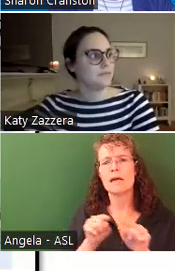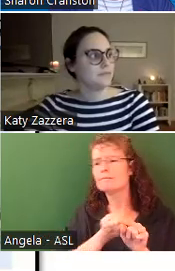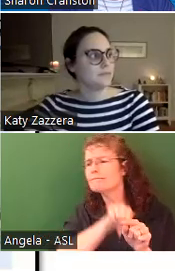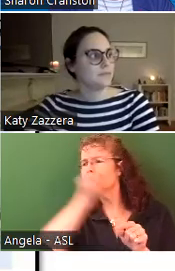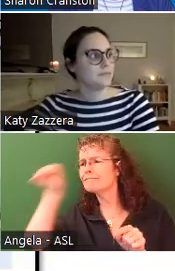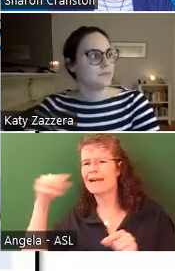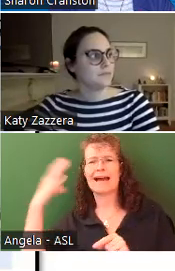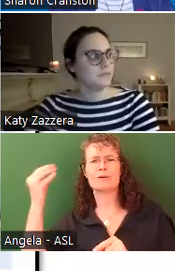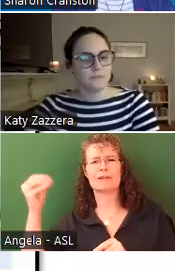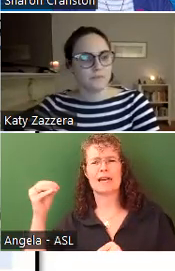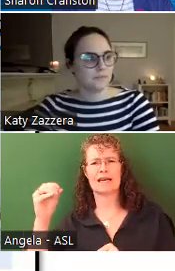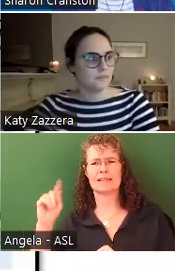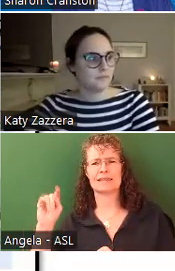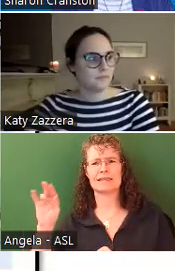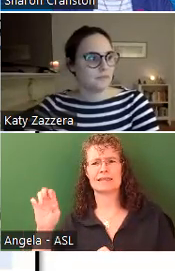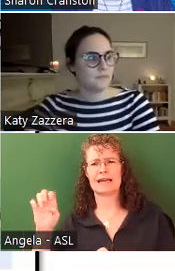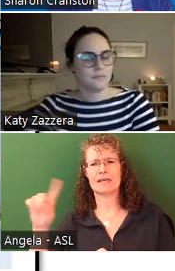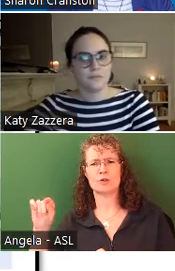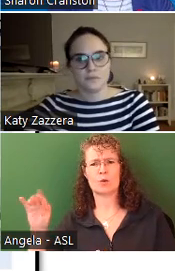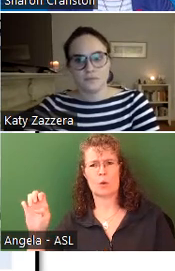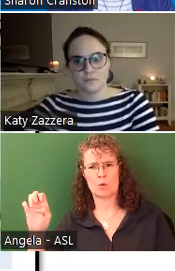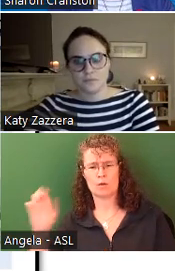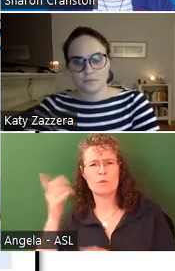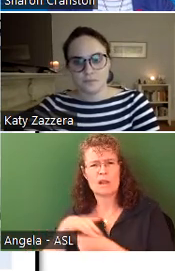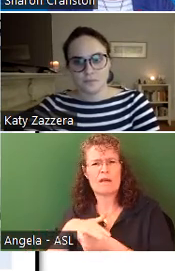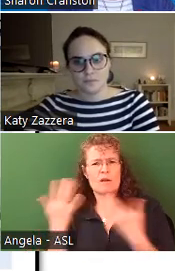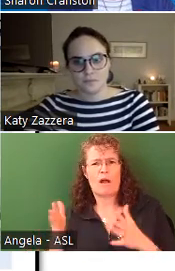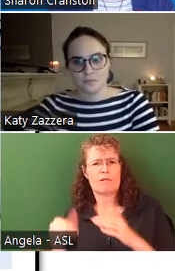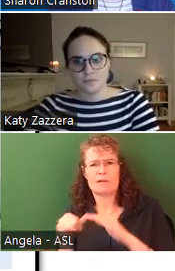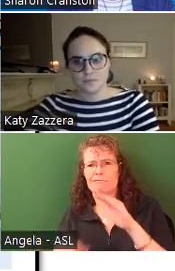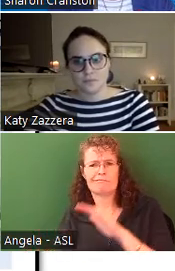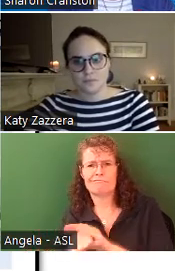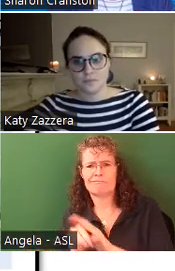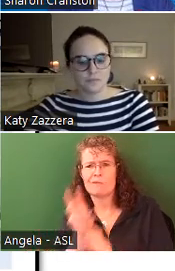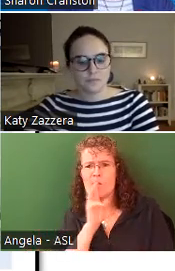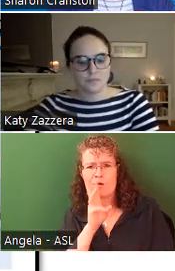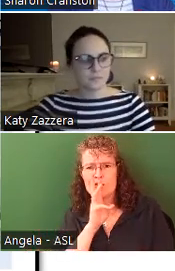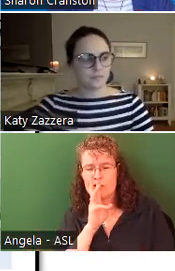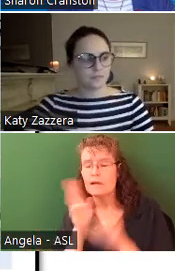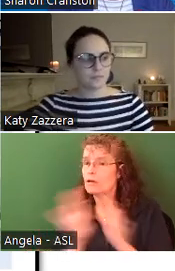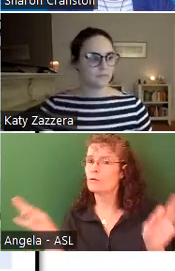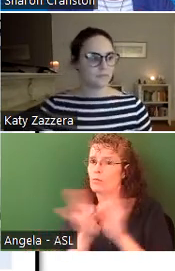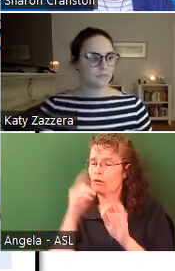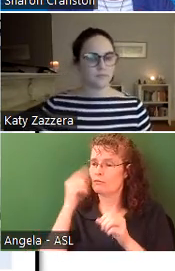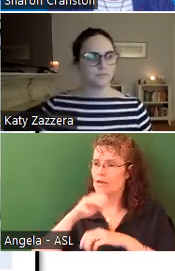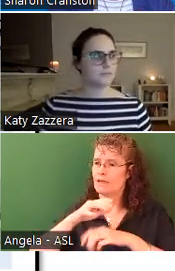zone. It will all be in areas that are always underwater. This is important from an environmental